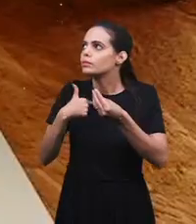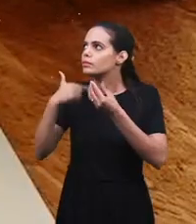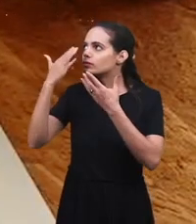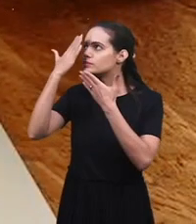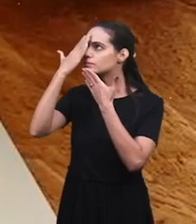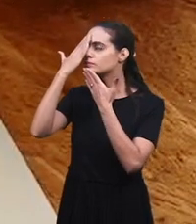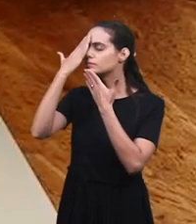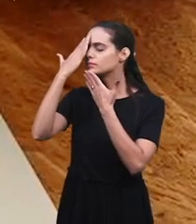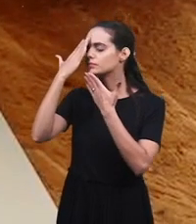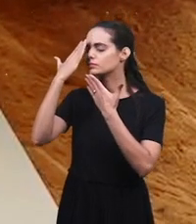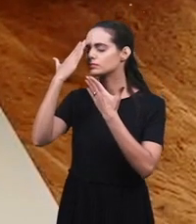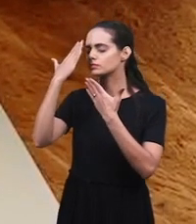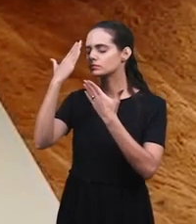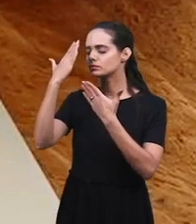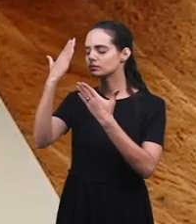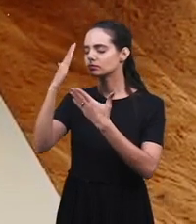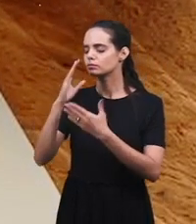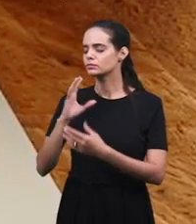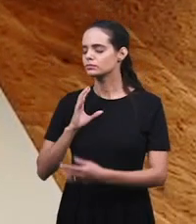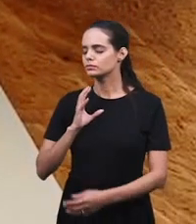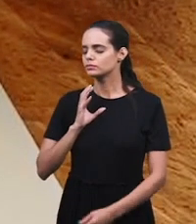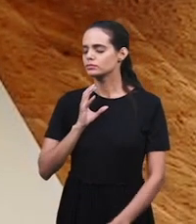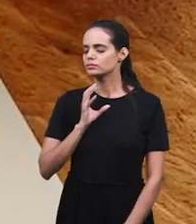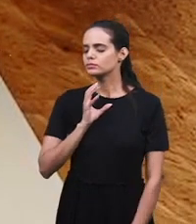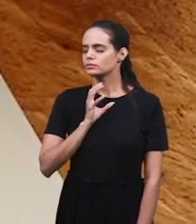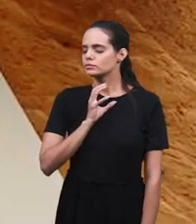Amor Amor Amor